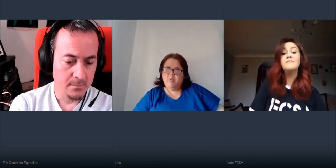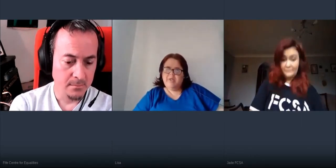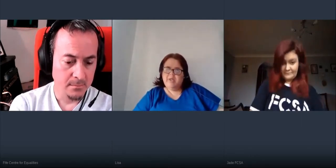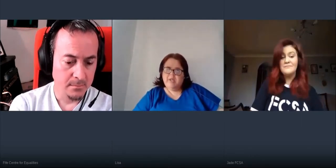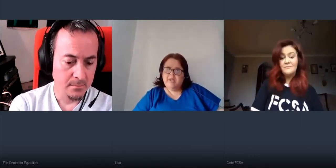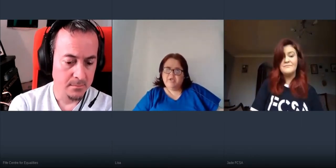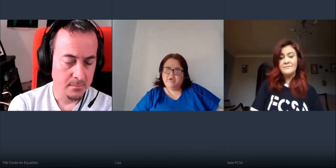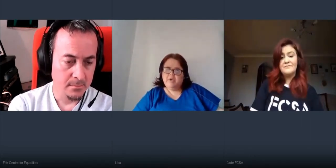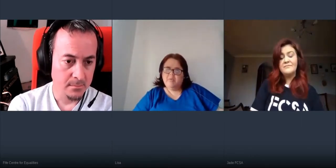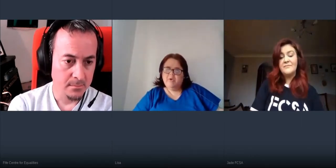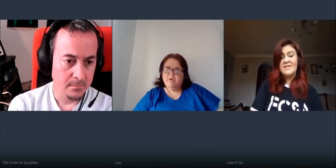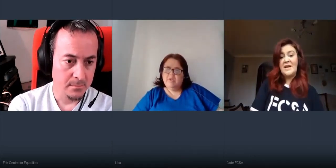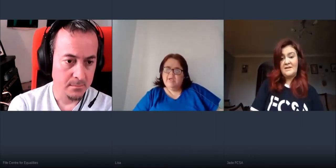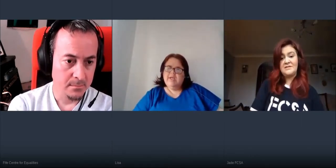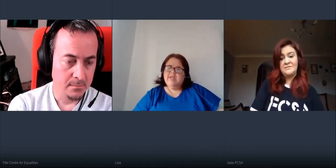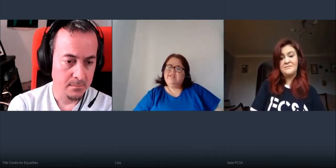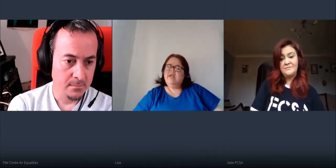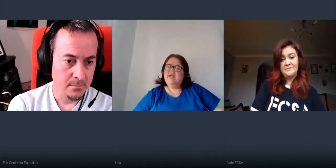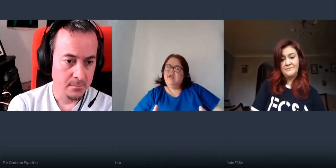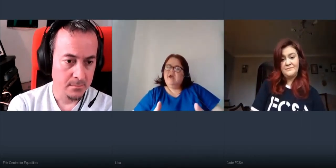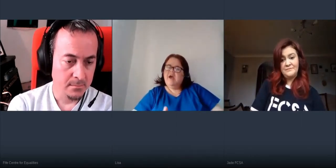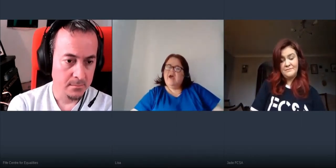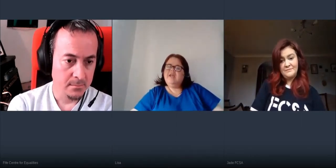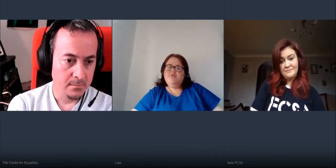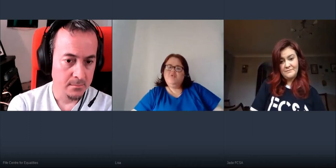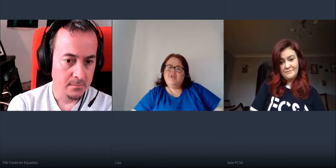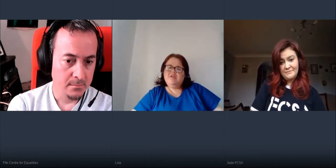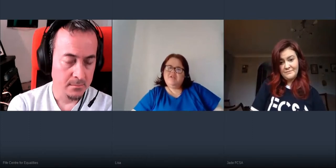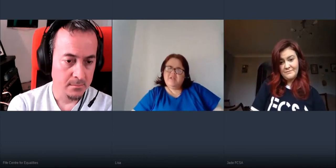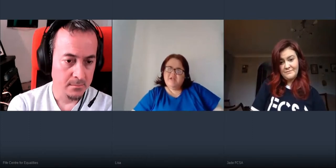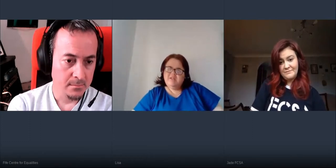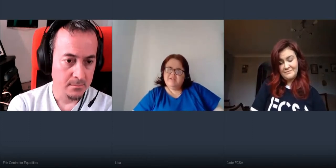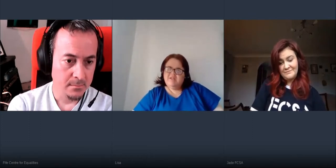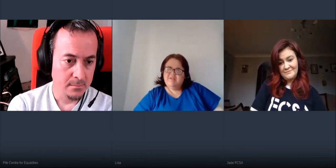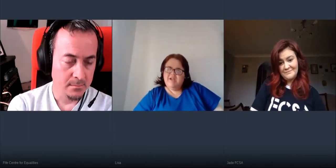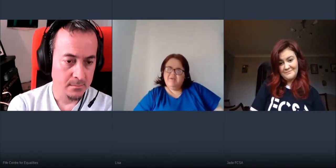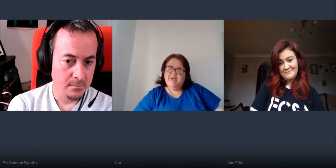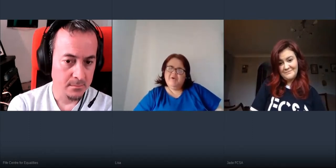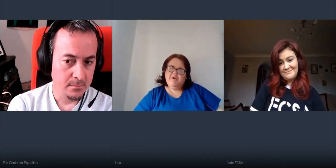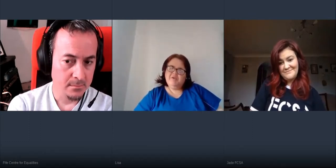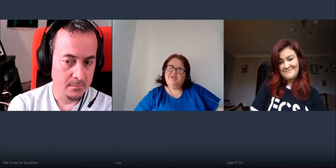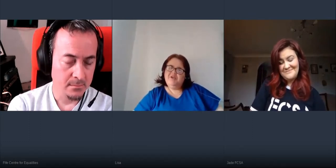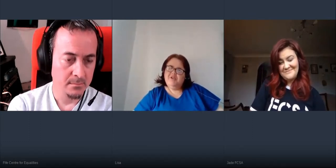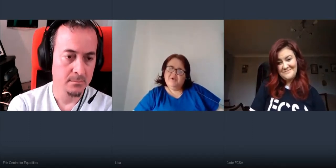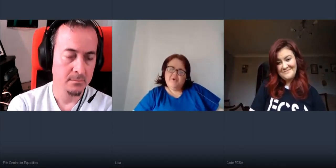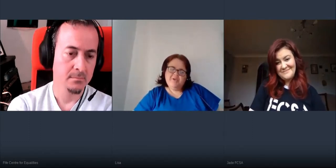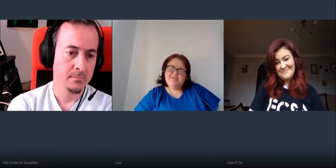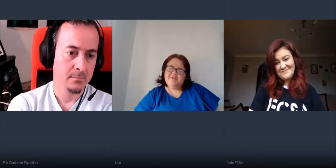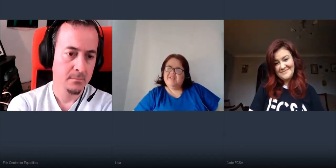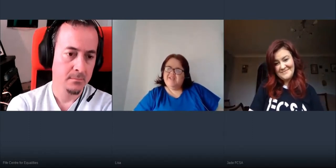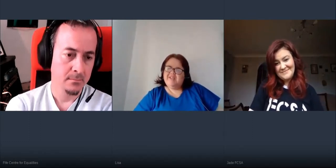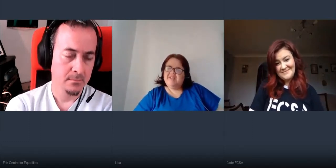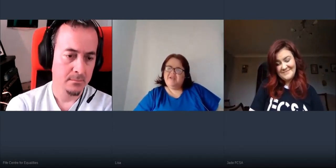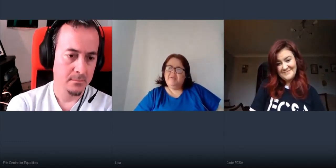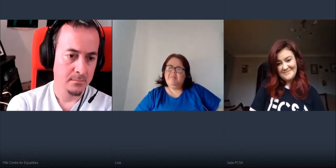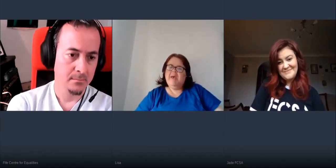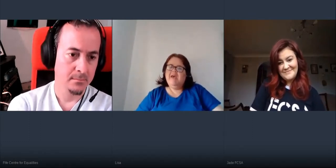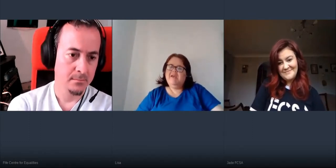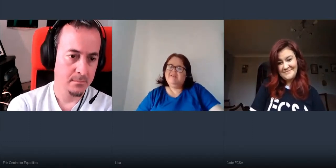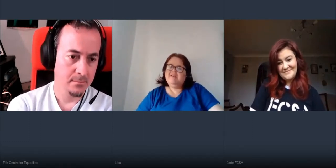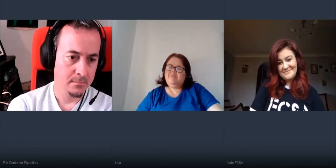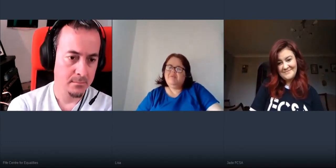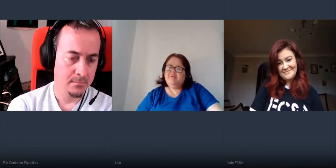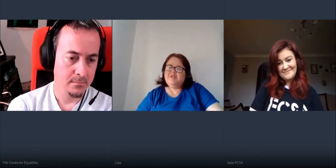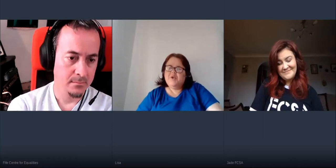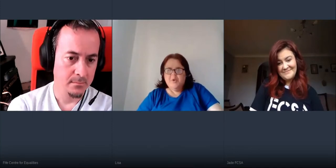apart within the classroom yes see i don't understand this right because the college is doing this but